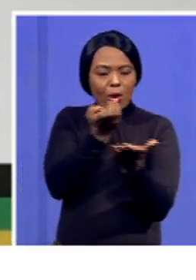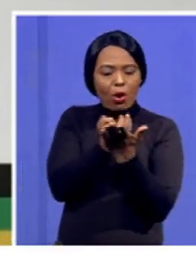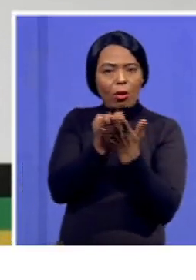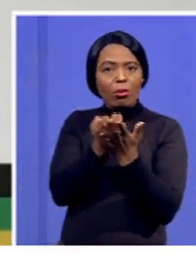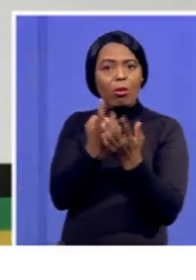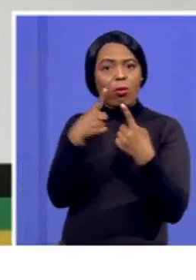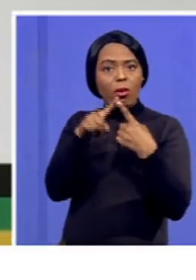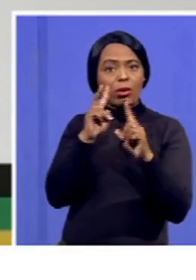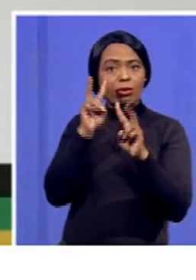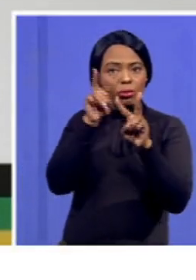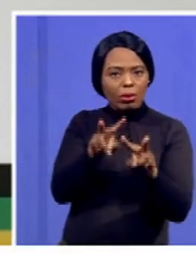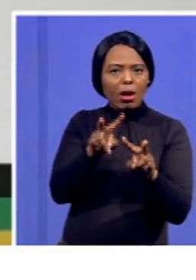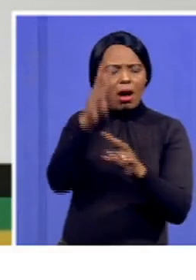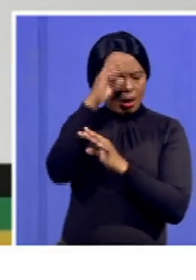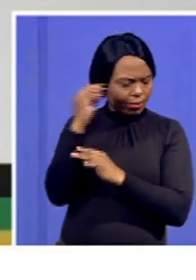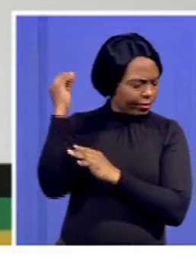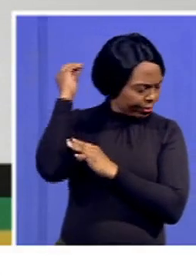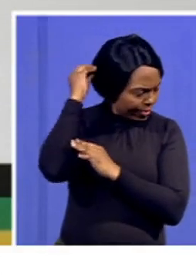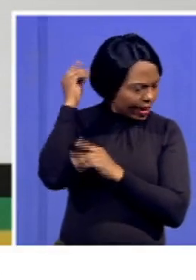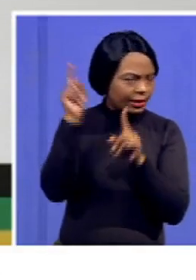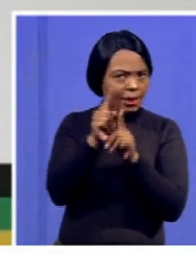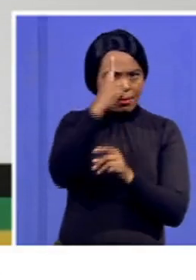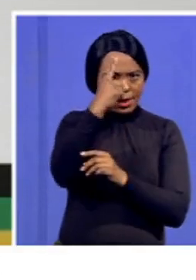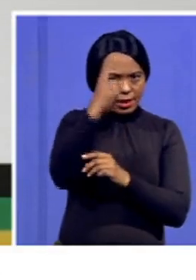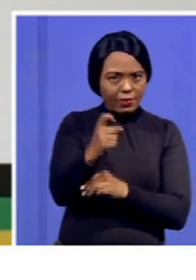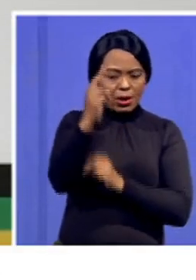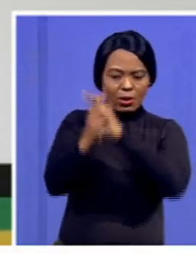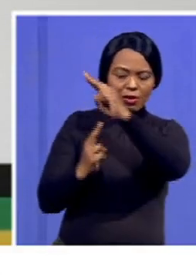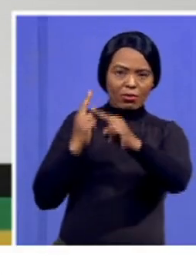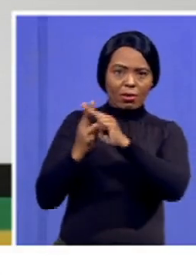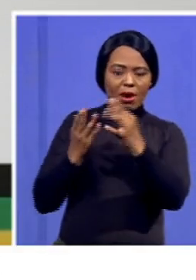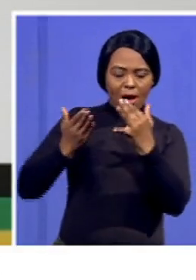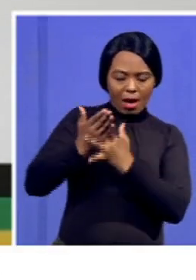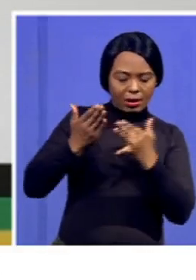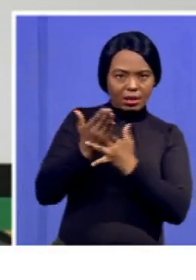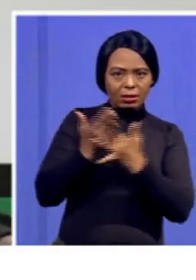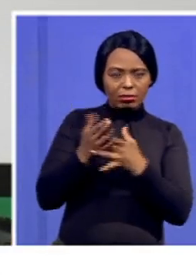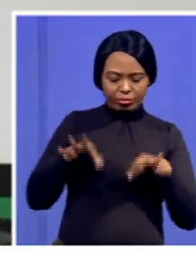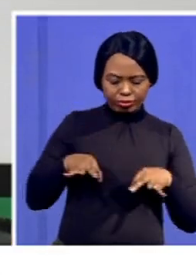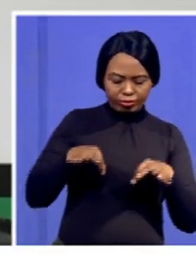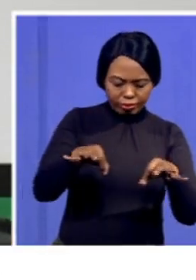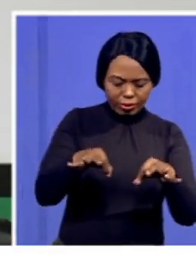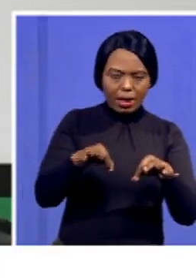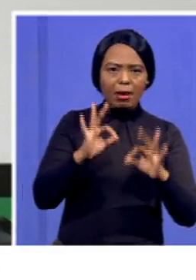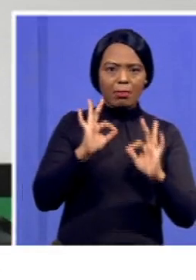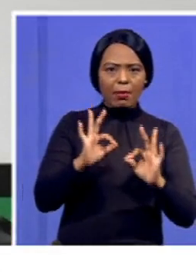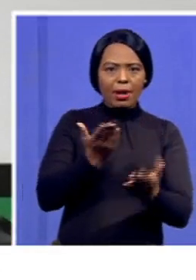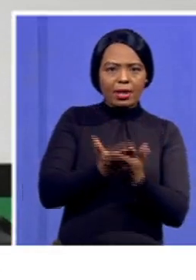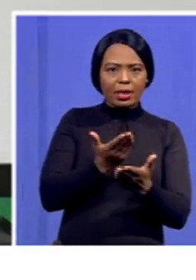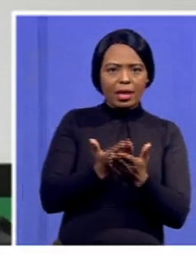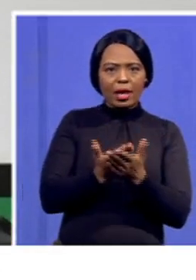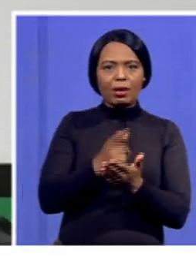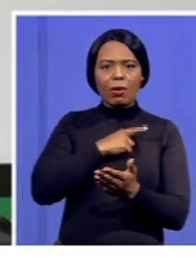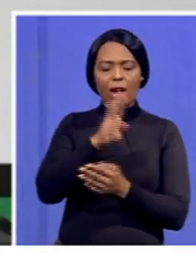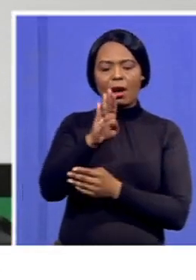we acknowledge in this and we do believe that this will support universal access for affordable and high-speed broadband and also the work around